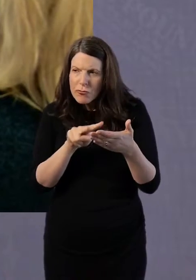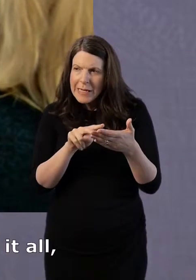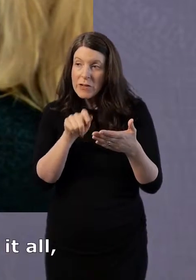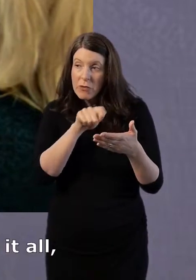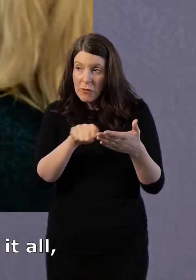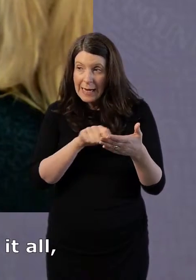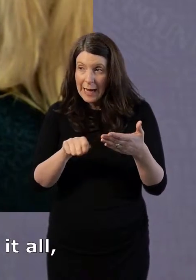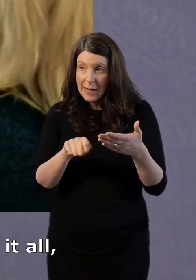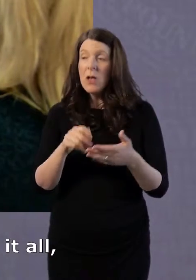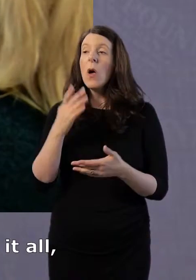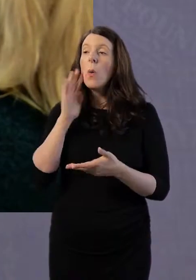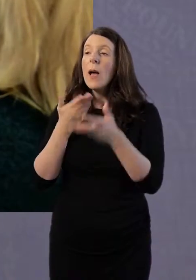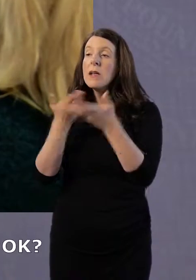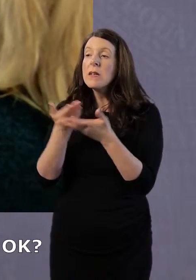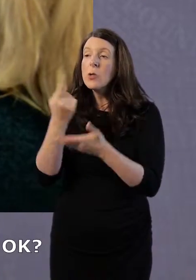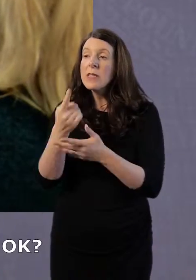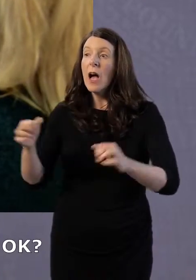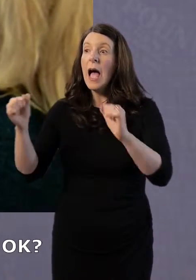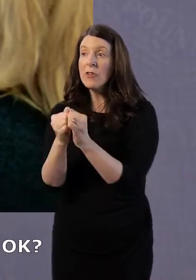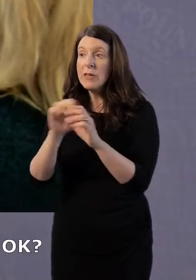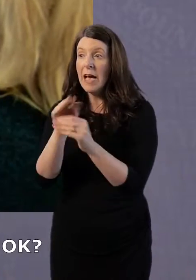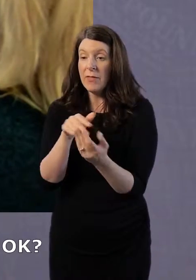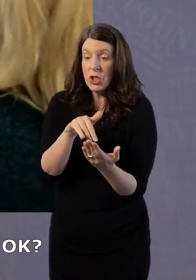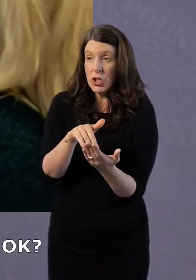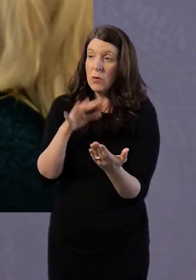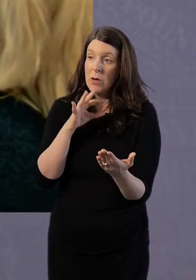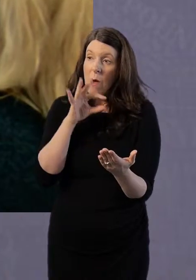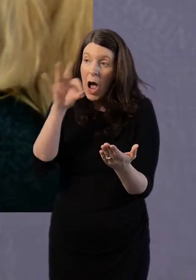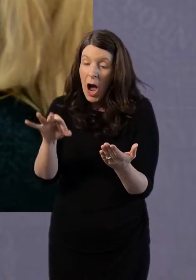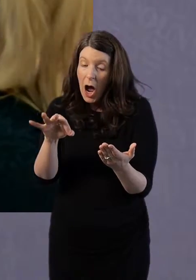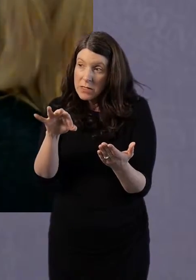and we're sure you understand it all, I will ask you to sign the form. Okay.